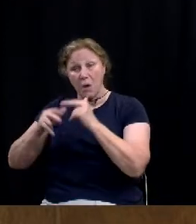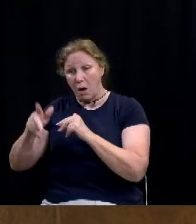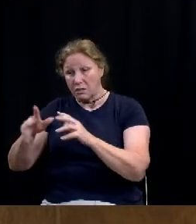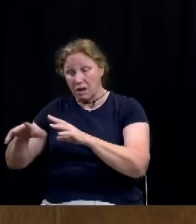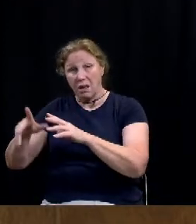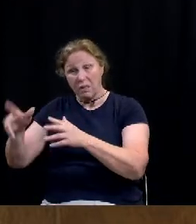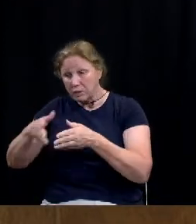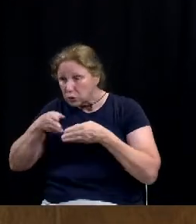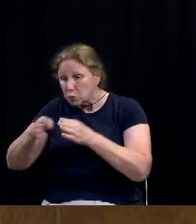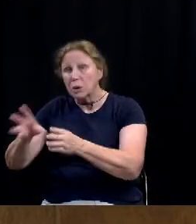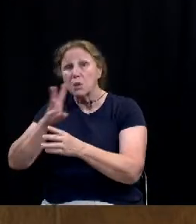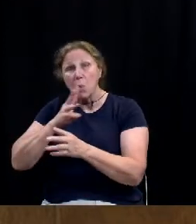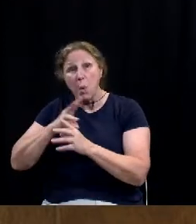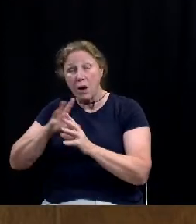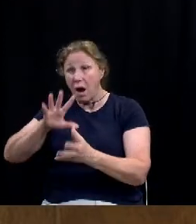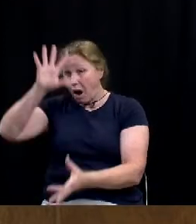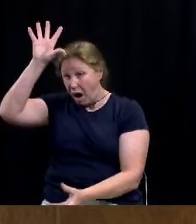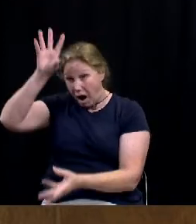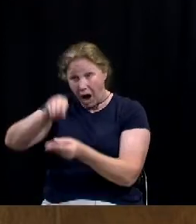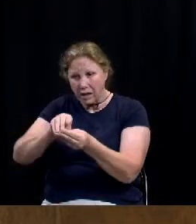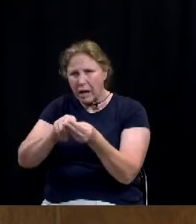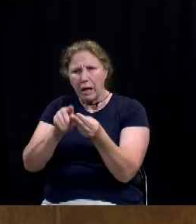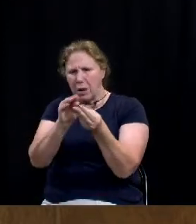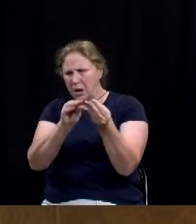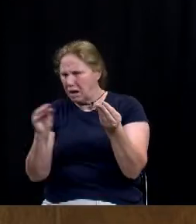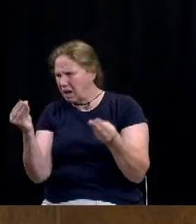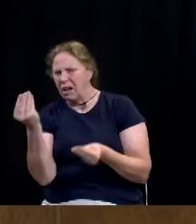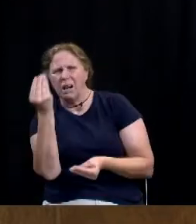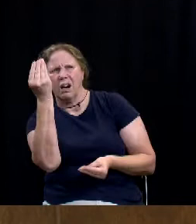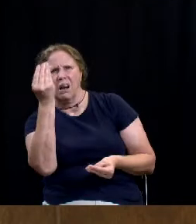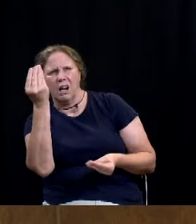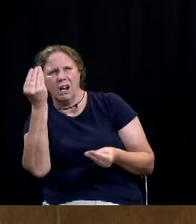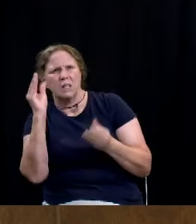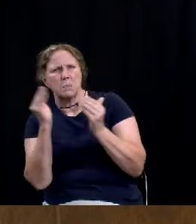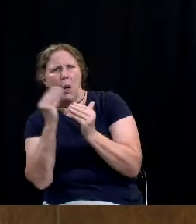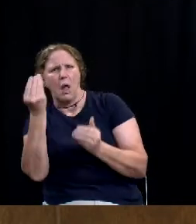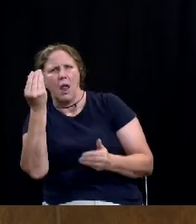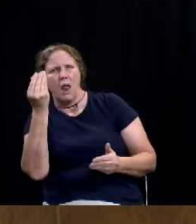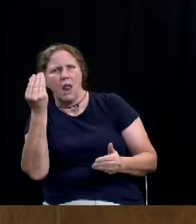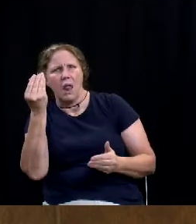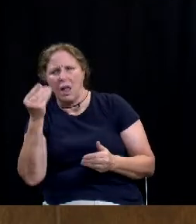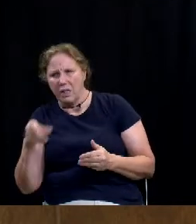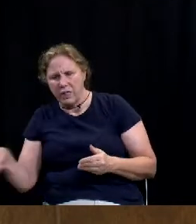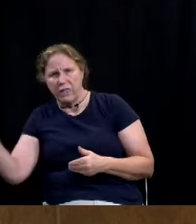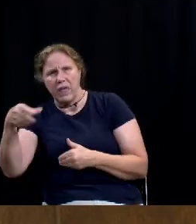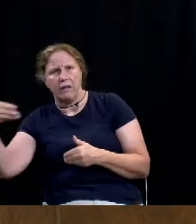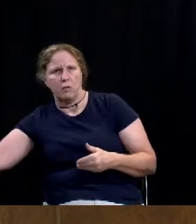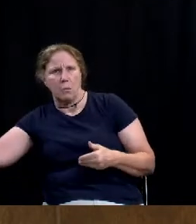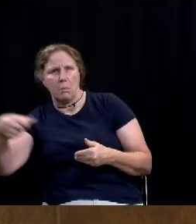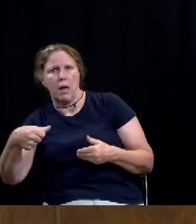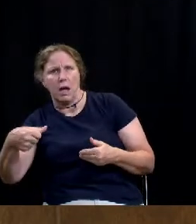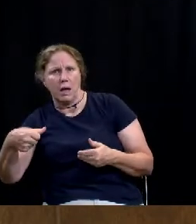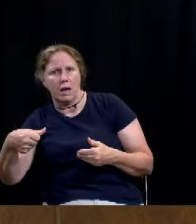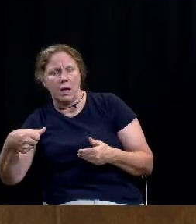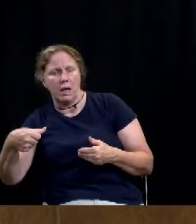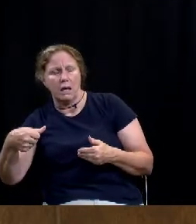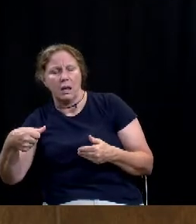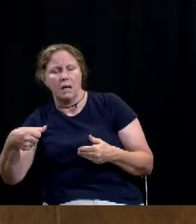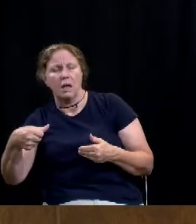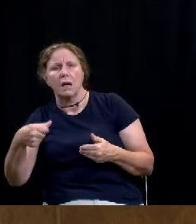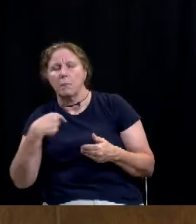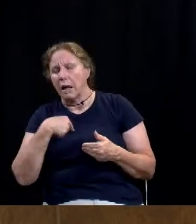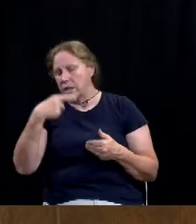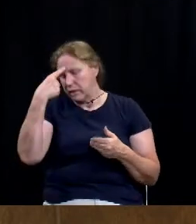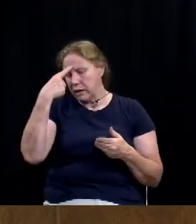of that infrastructure that we're shifting to the developers on that. But I